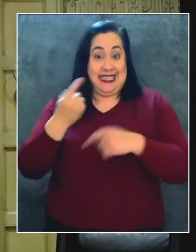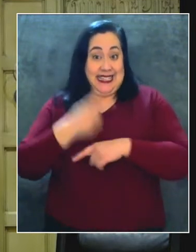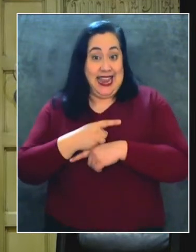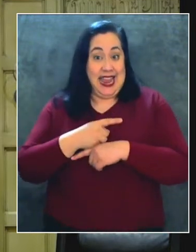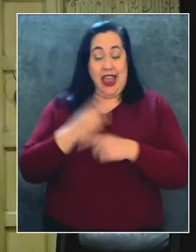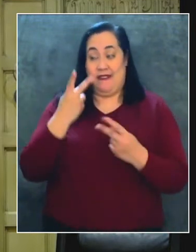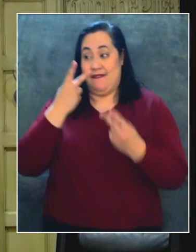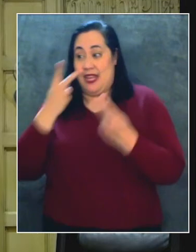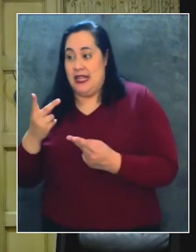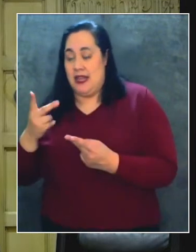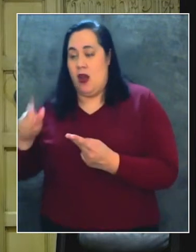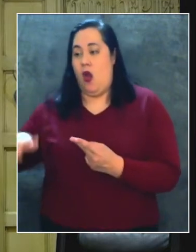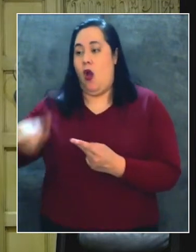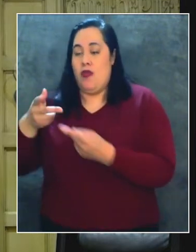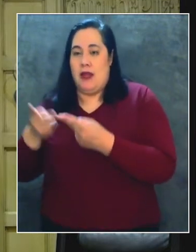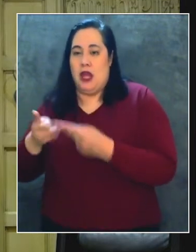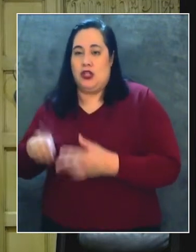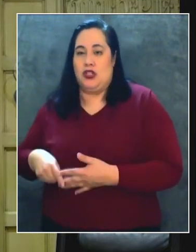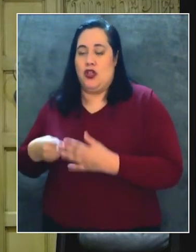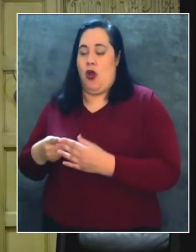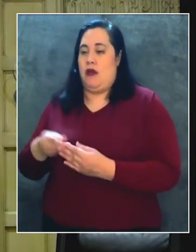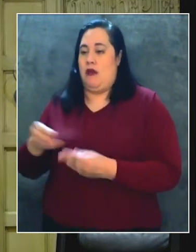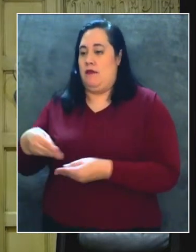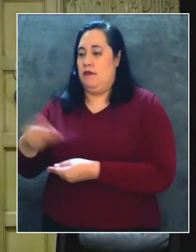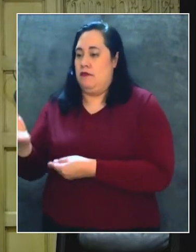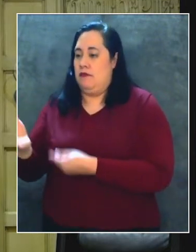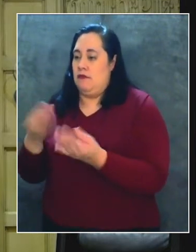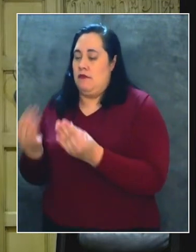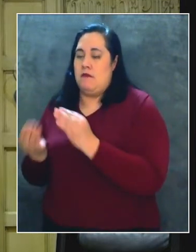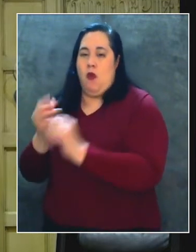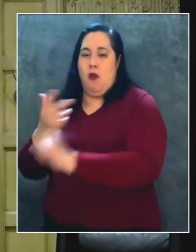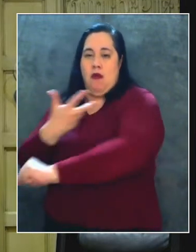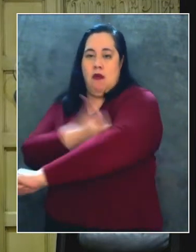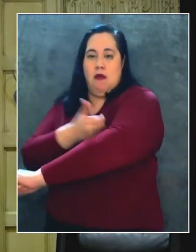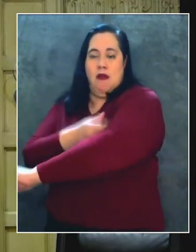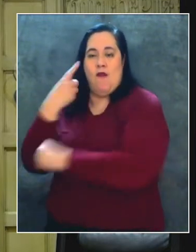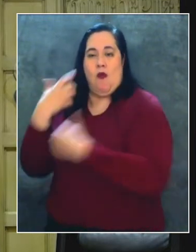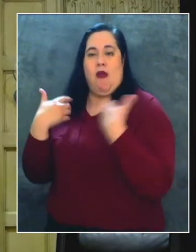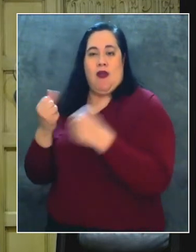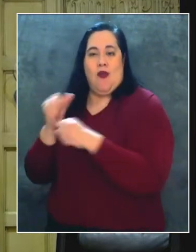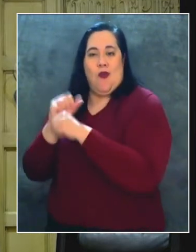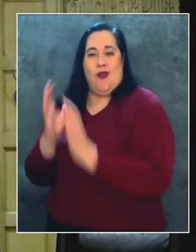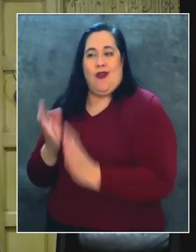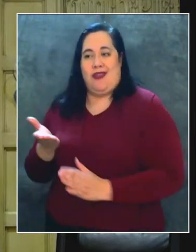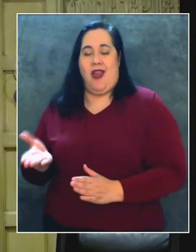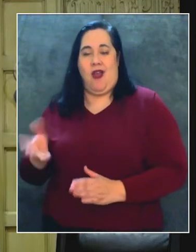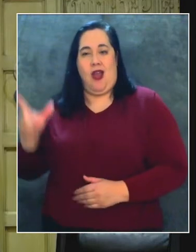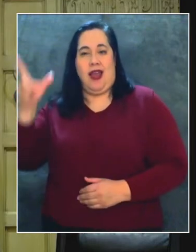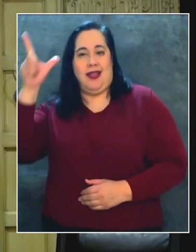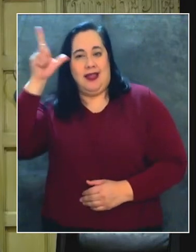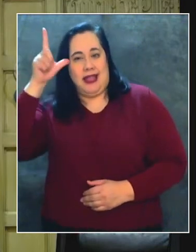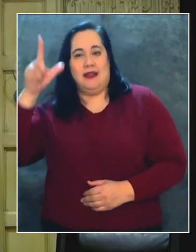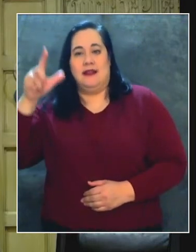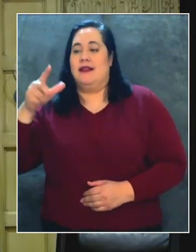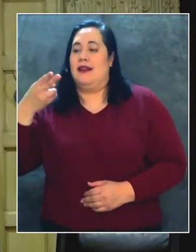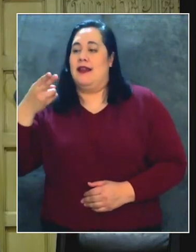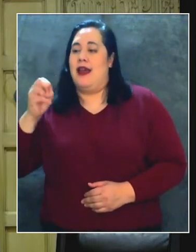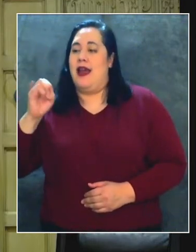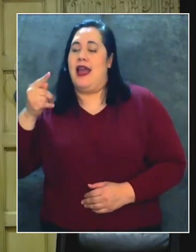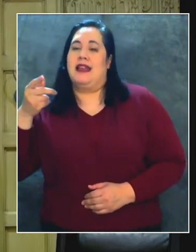started to vaccinate health workers in Lincoln Heights. This is only the beginning,